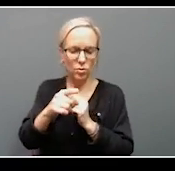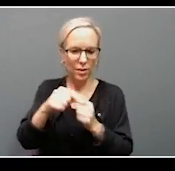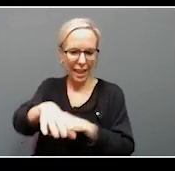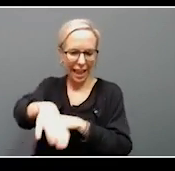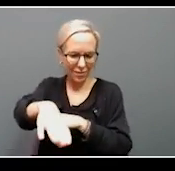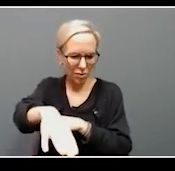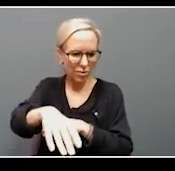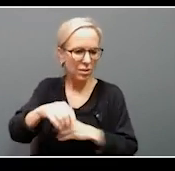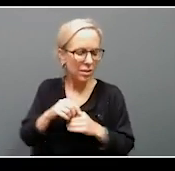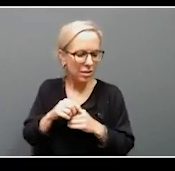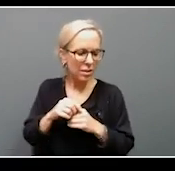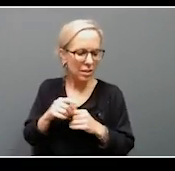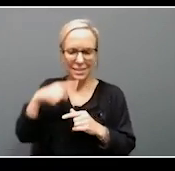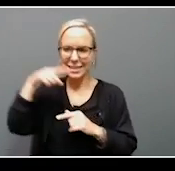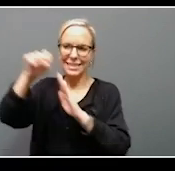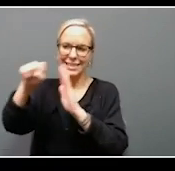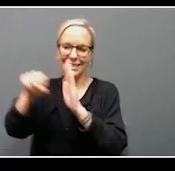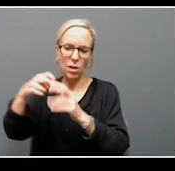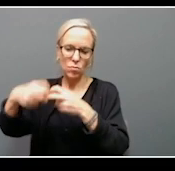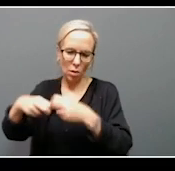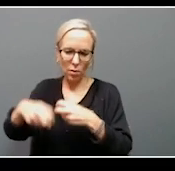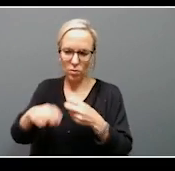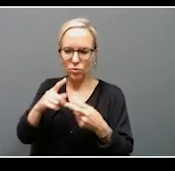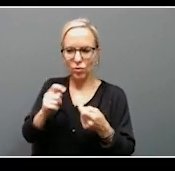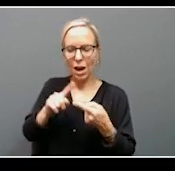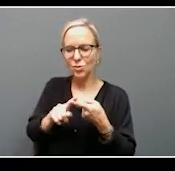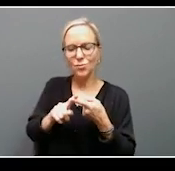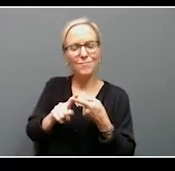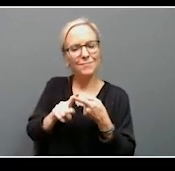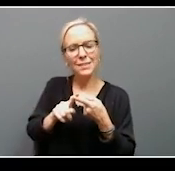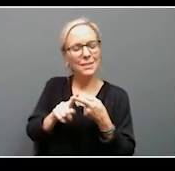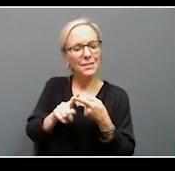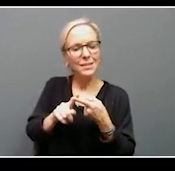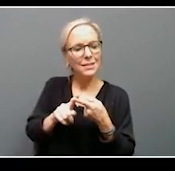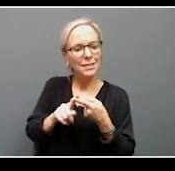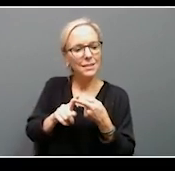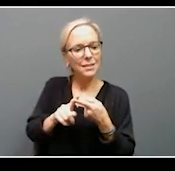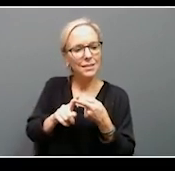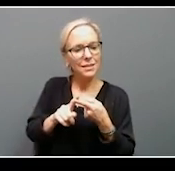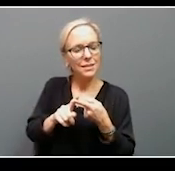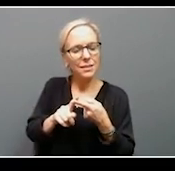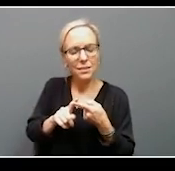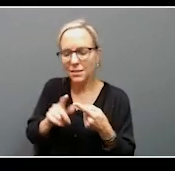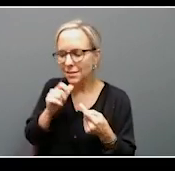is a safe problem, but the fact that he's trying to get on board. Yeah. This is not specifically your problem, not specifically his